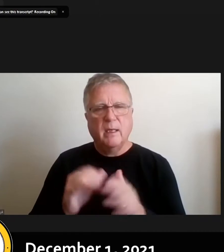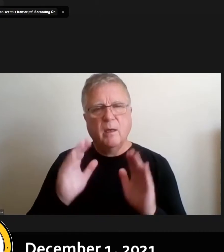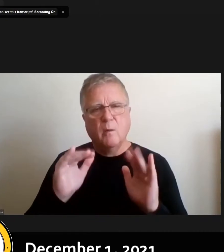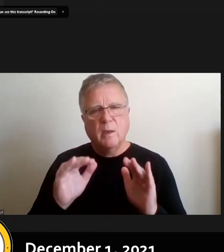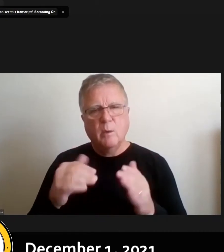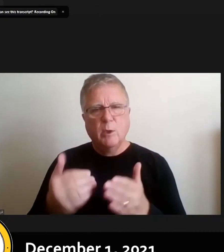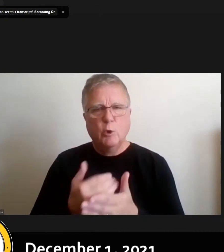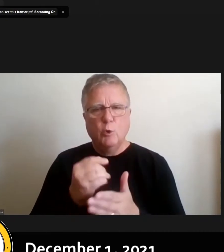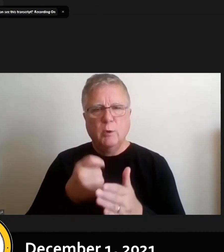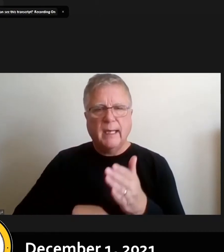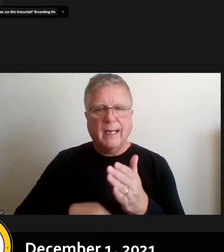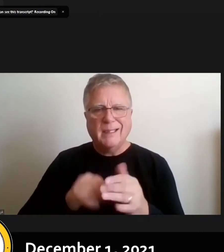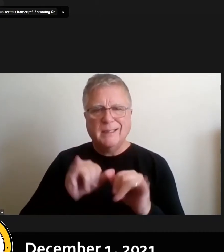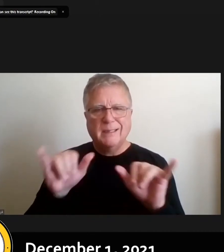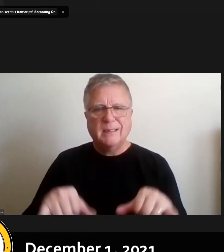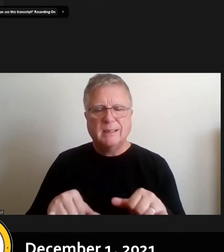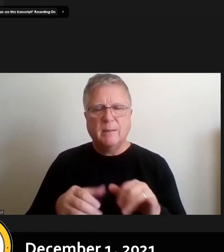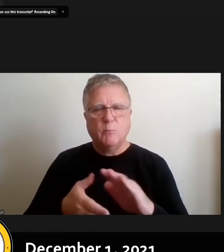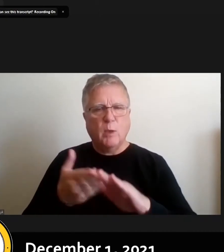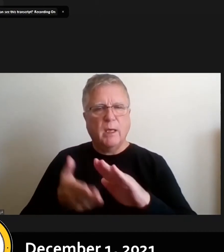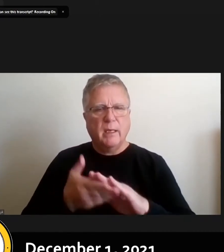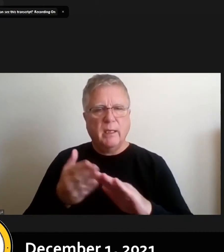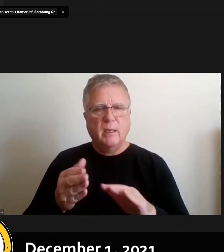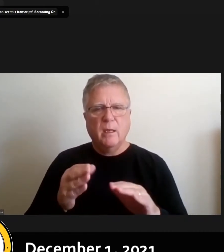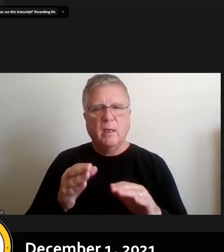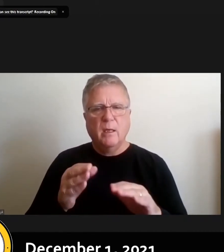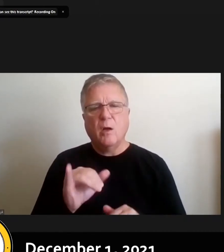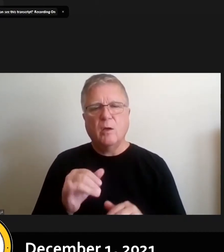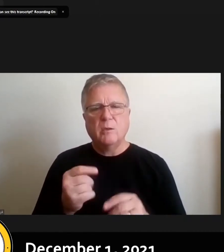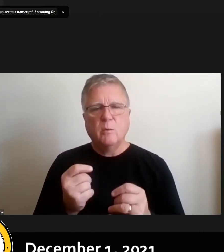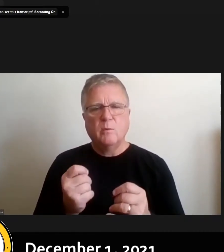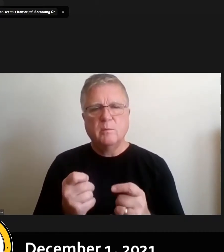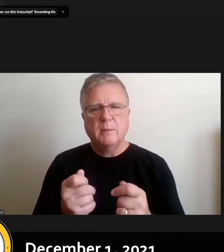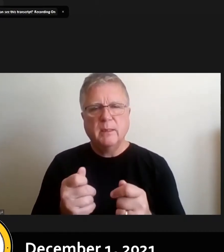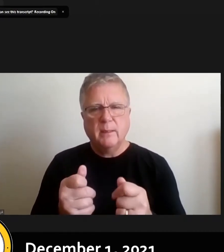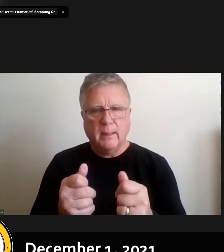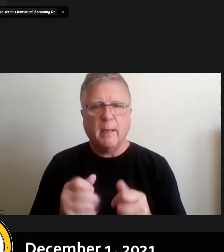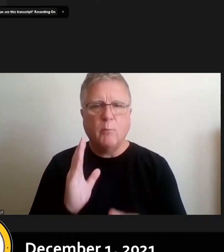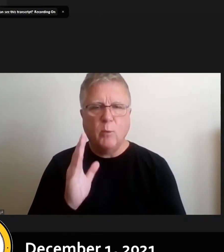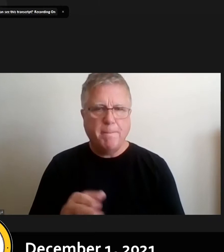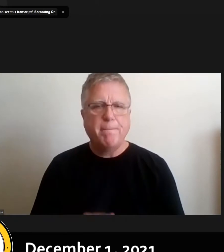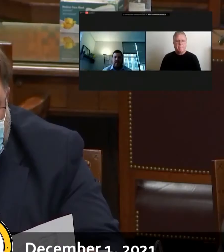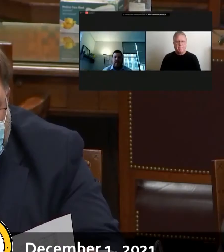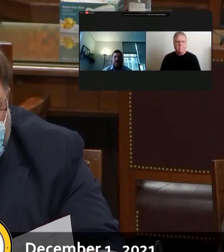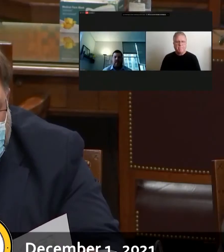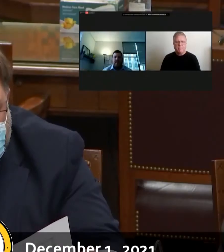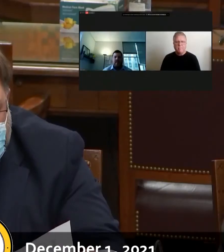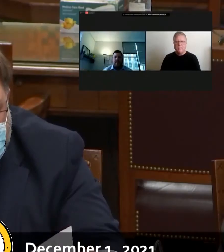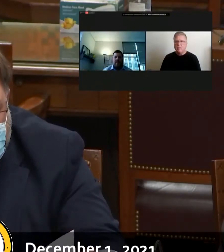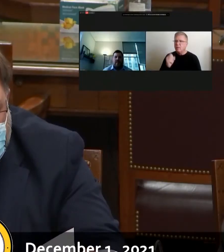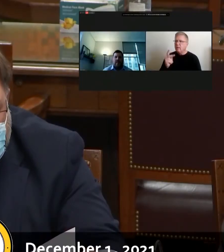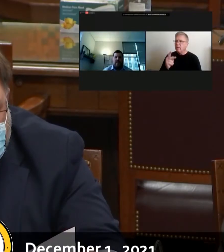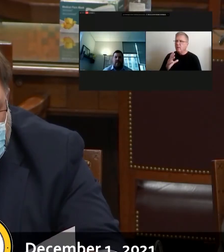it will also help to speed that up okay so to prevent those delays